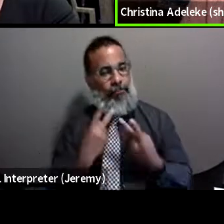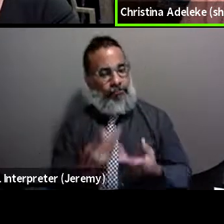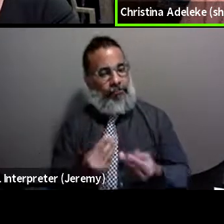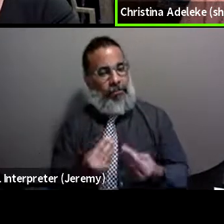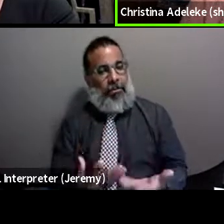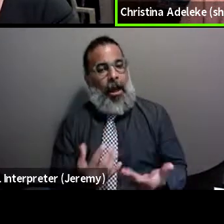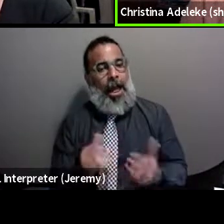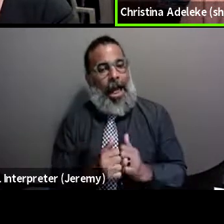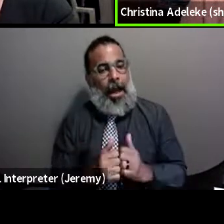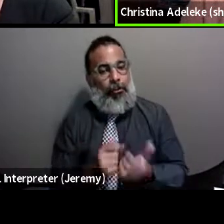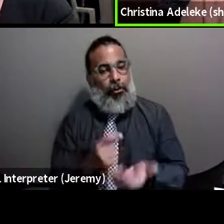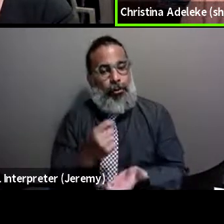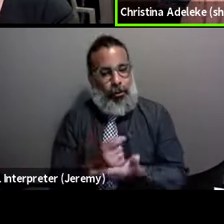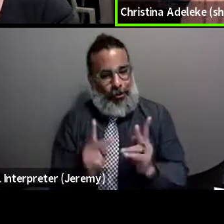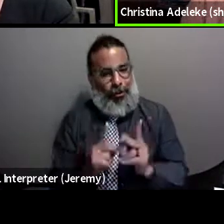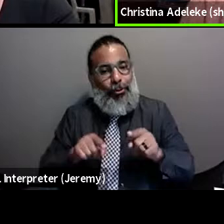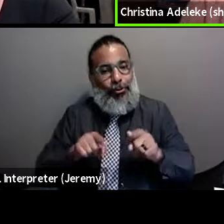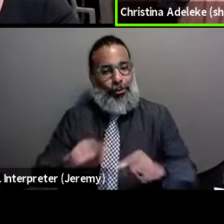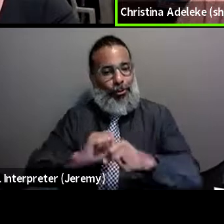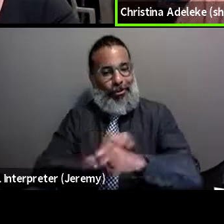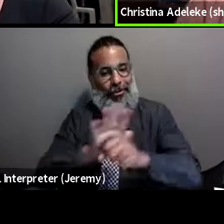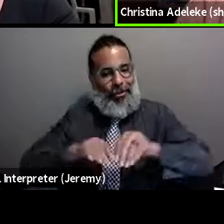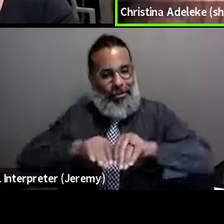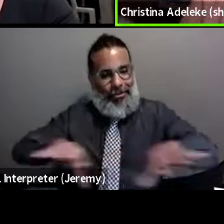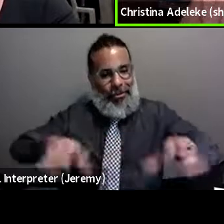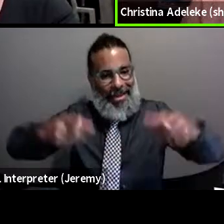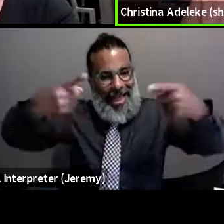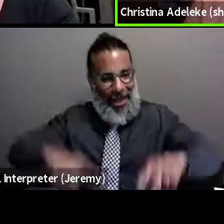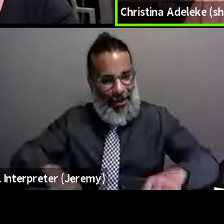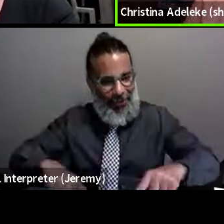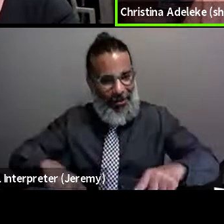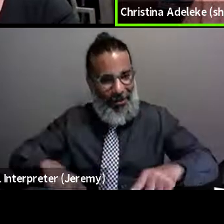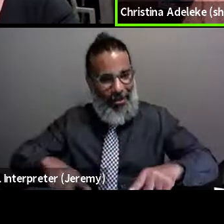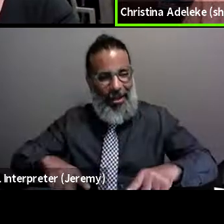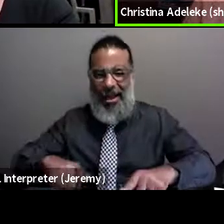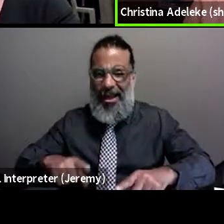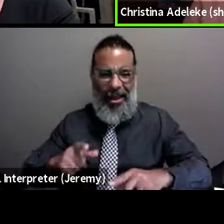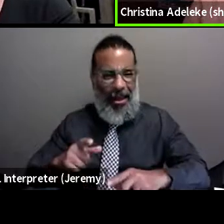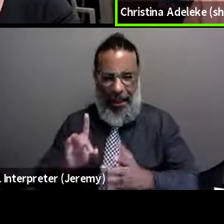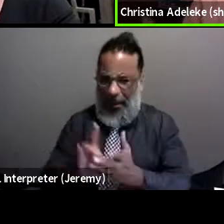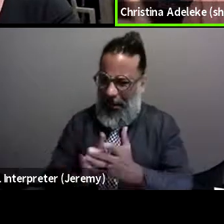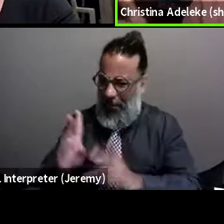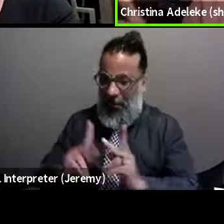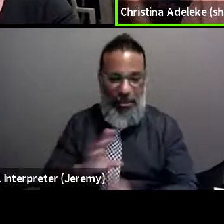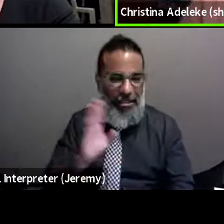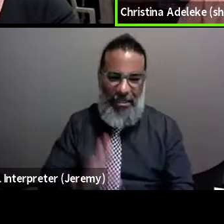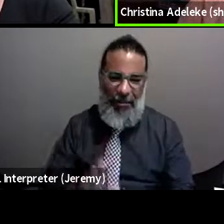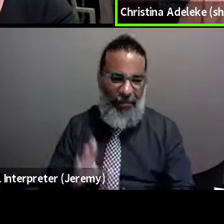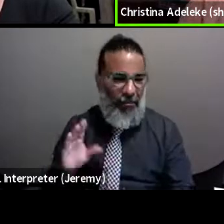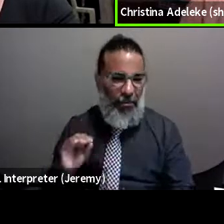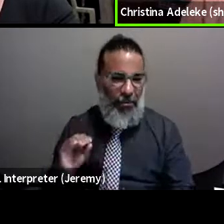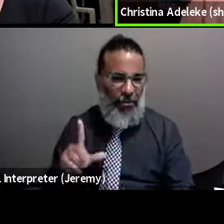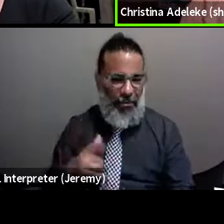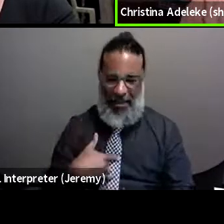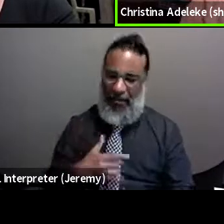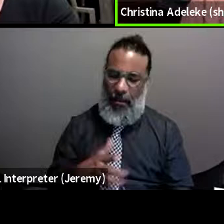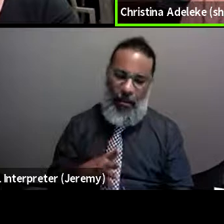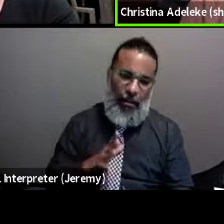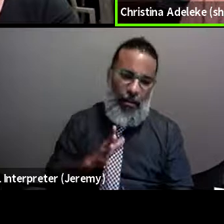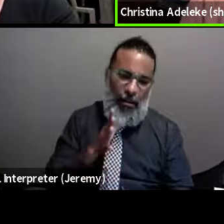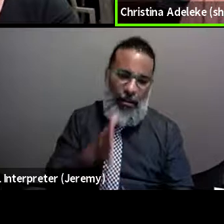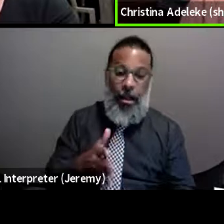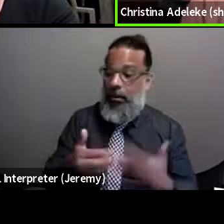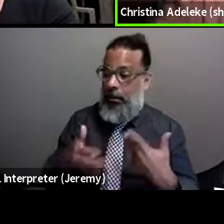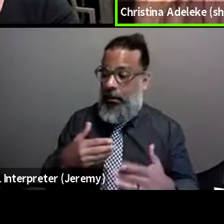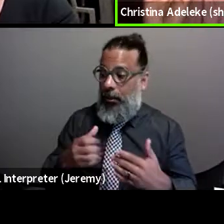treat people during a pandemic. I think, you know, taking them out of housing is never cool. It's not okay. And so I